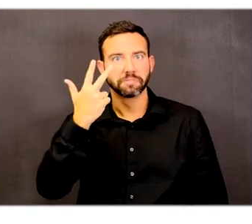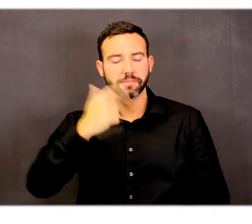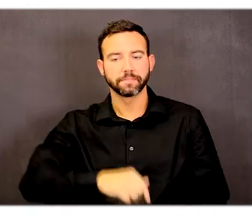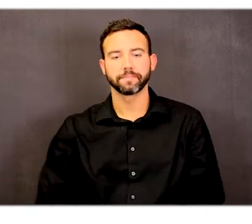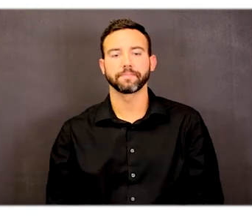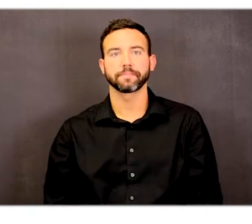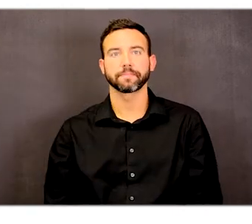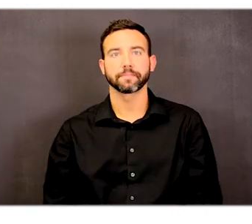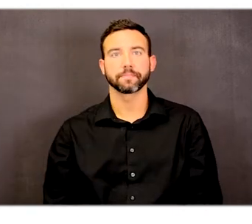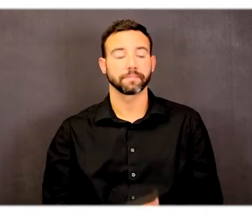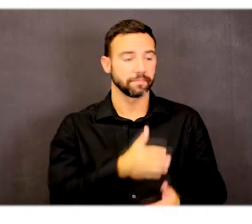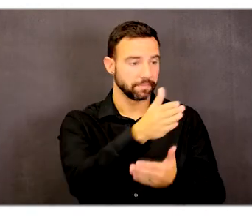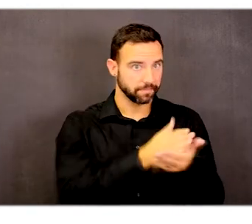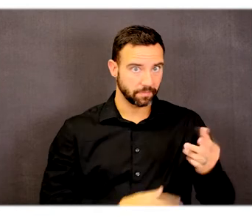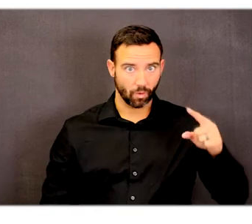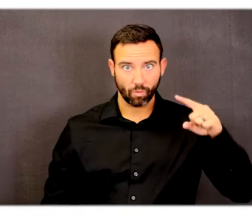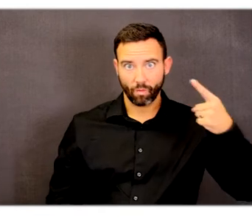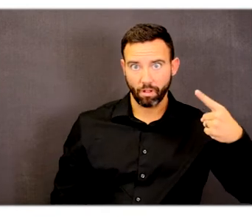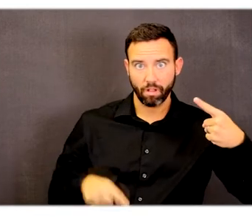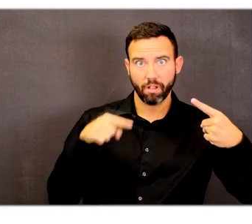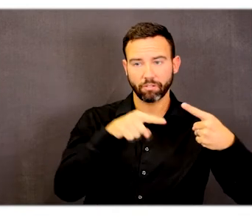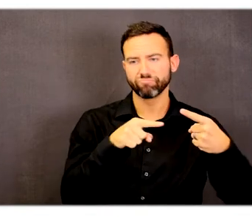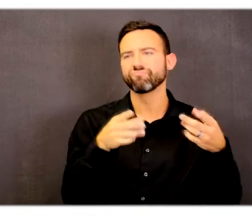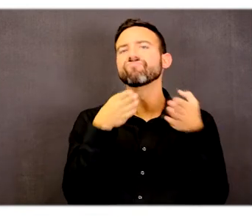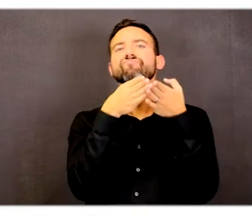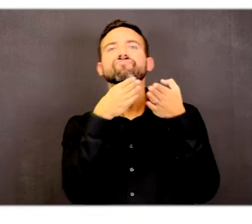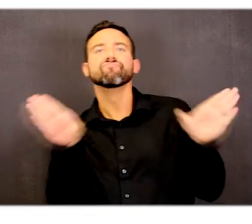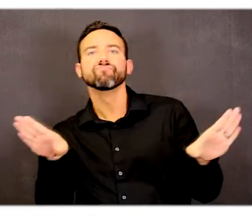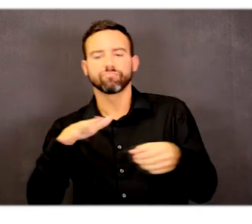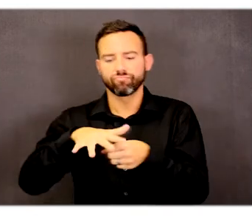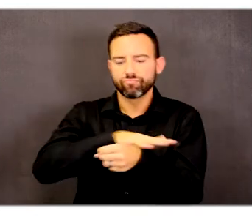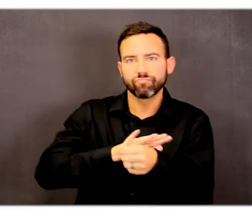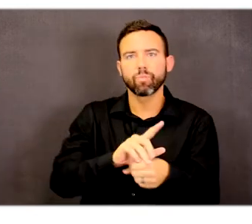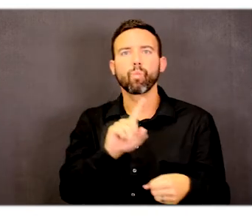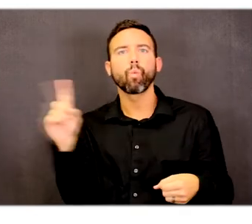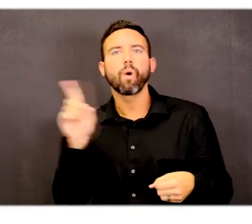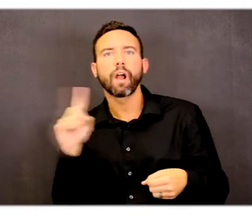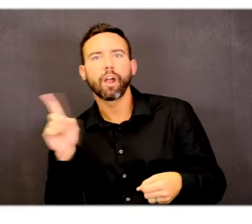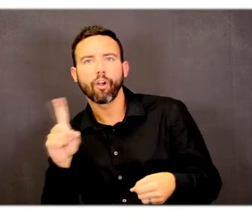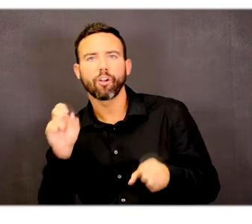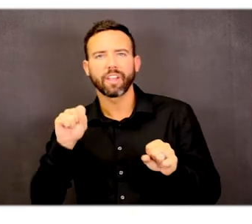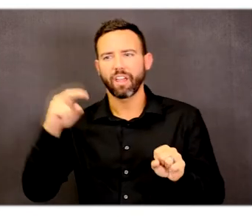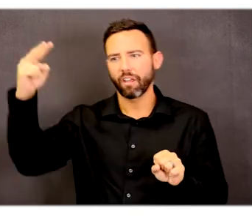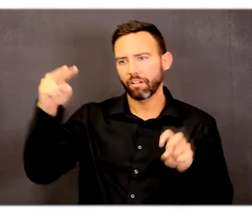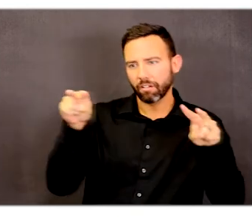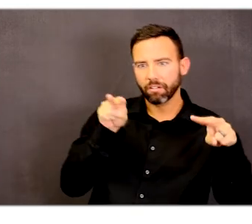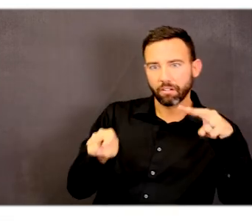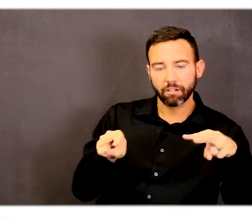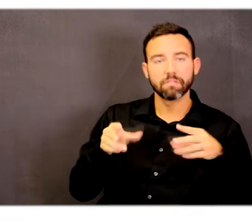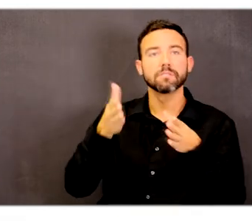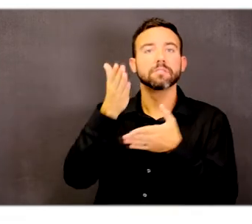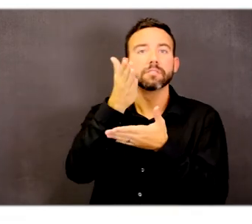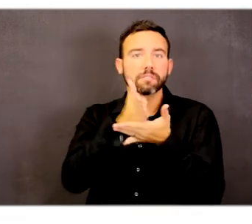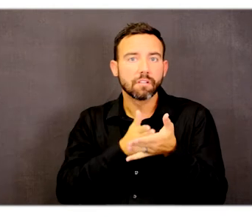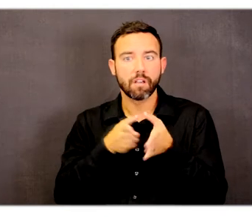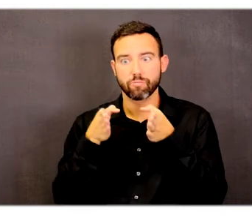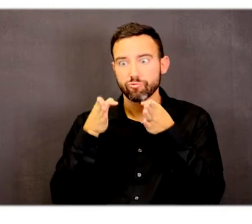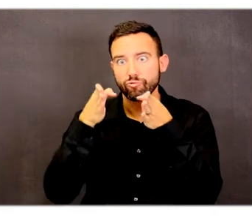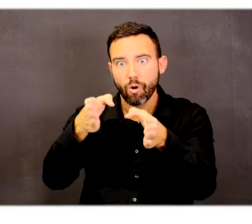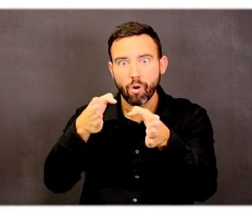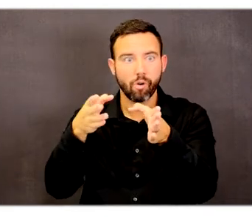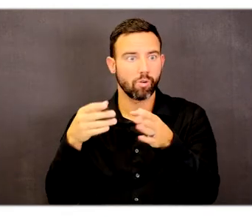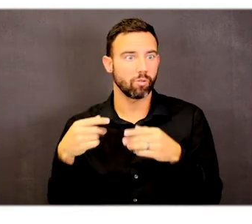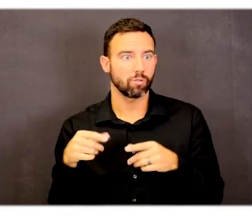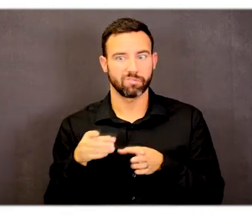The first section is the site overview and shows how it's oriented to the various roads and how to access